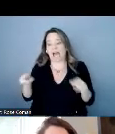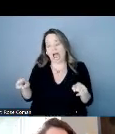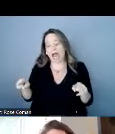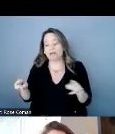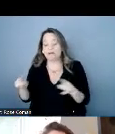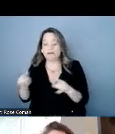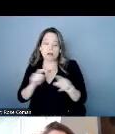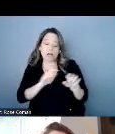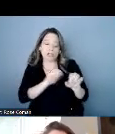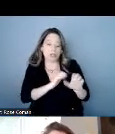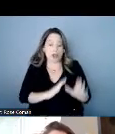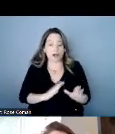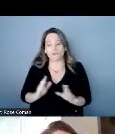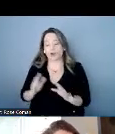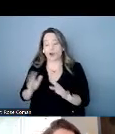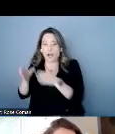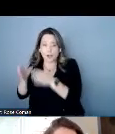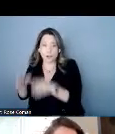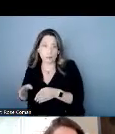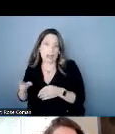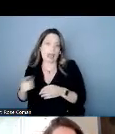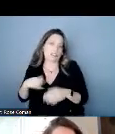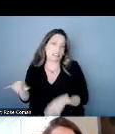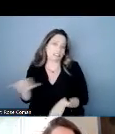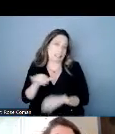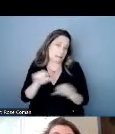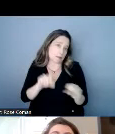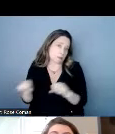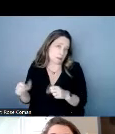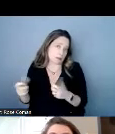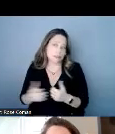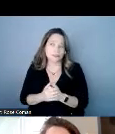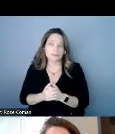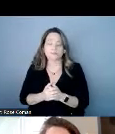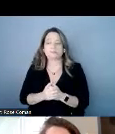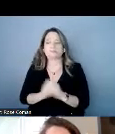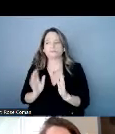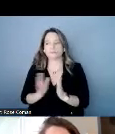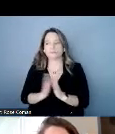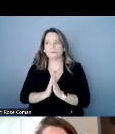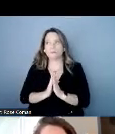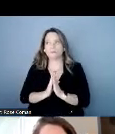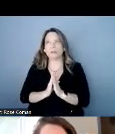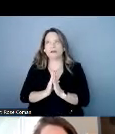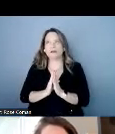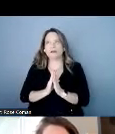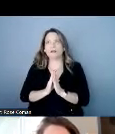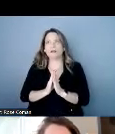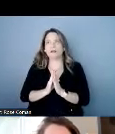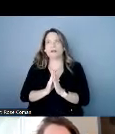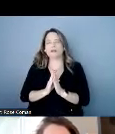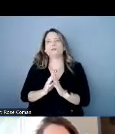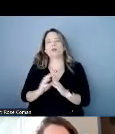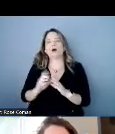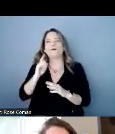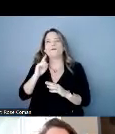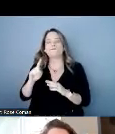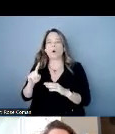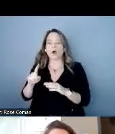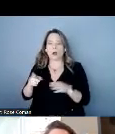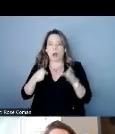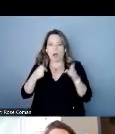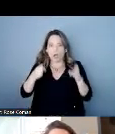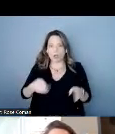capabilities um so the kind of the role of the human ca on a call if you will